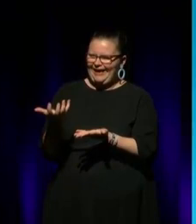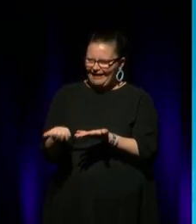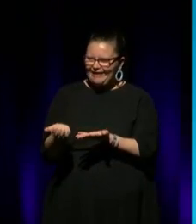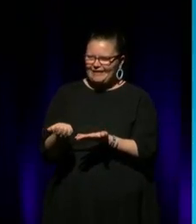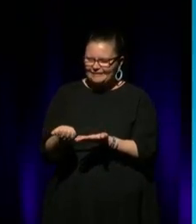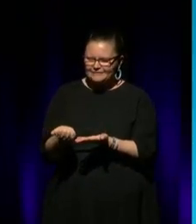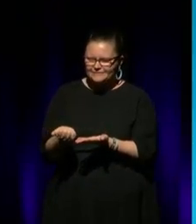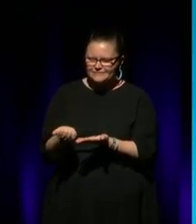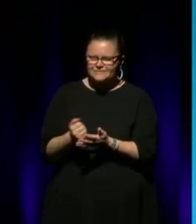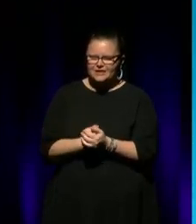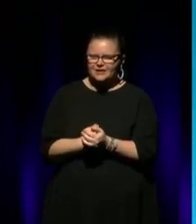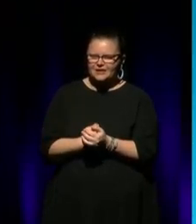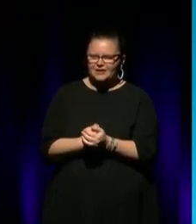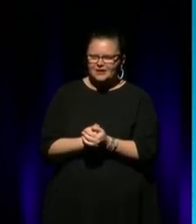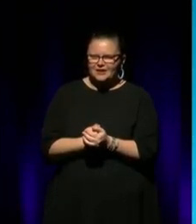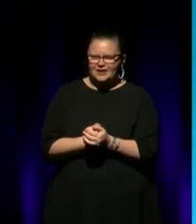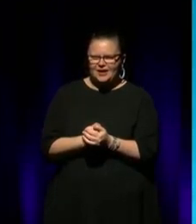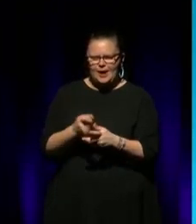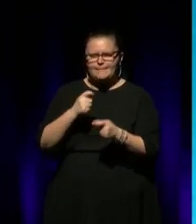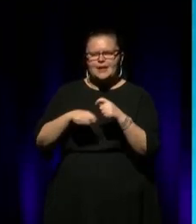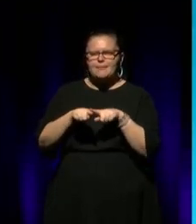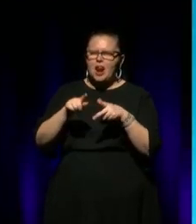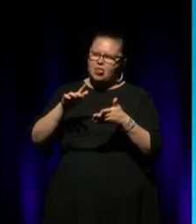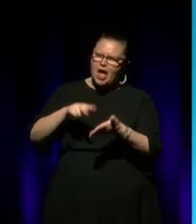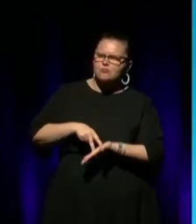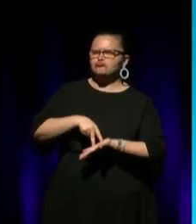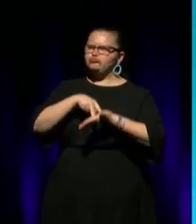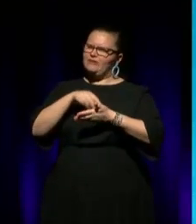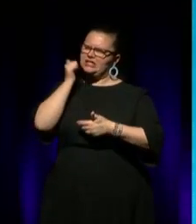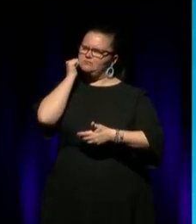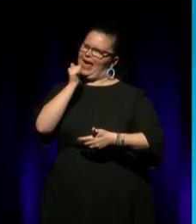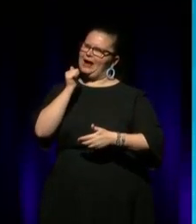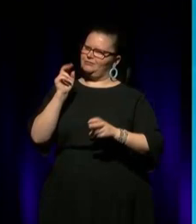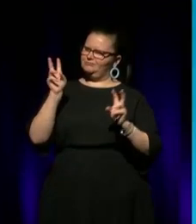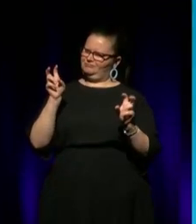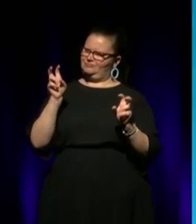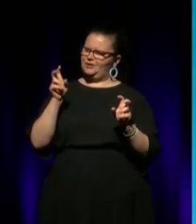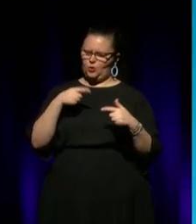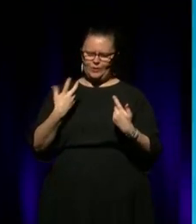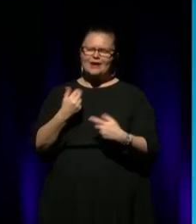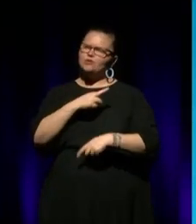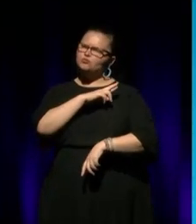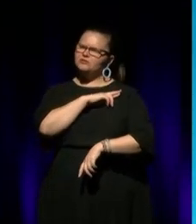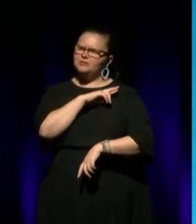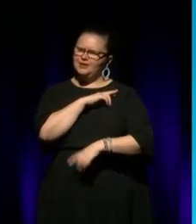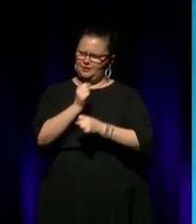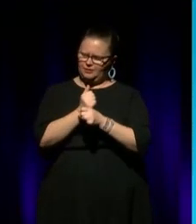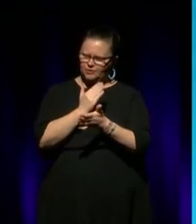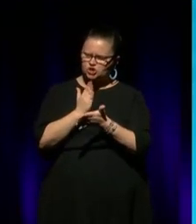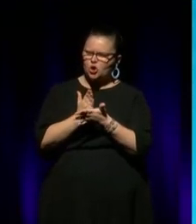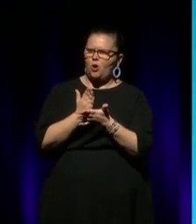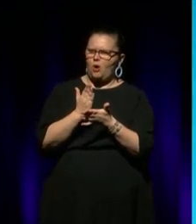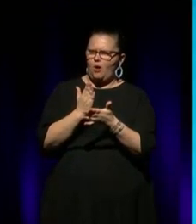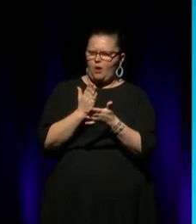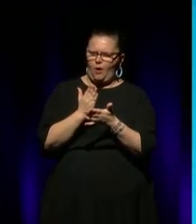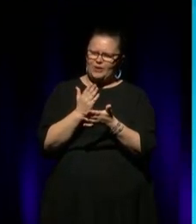when you get resource, you become a privileged black, you know. And so, therefore, we have a responsibility to make sure that we are productive